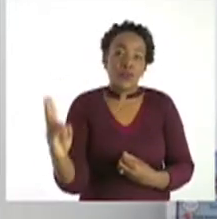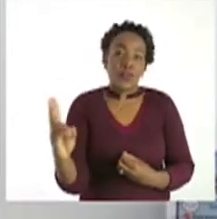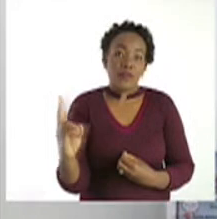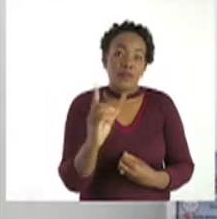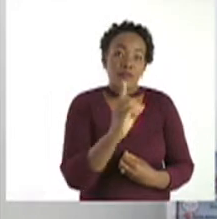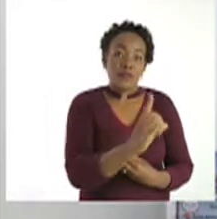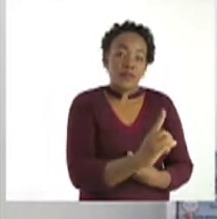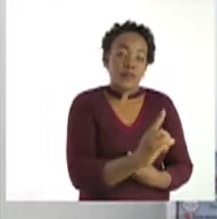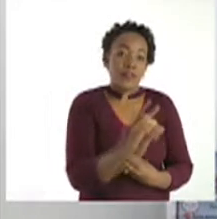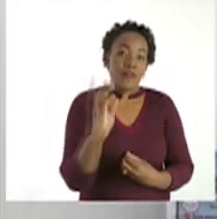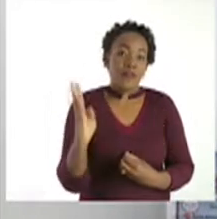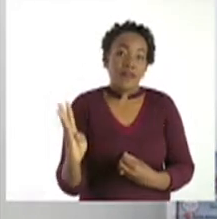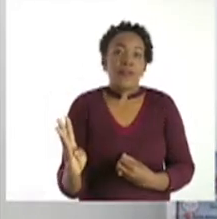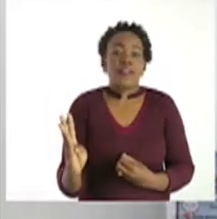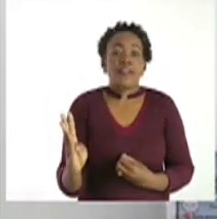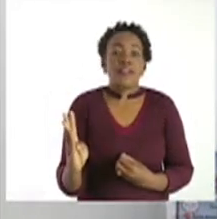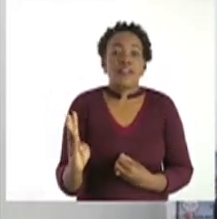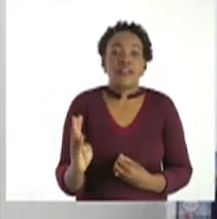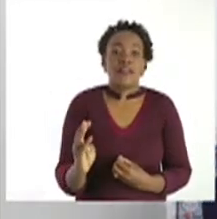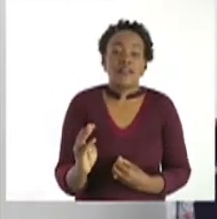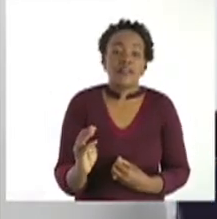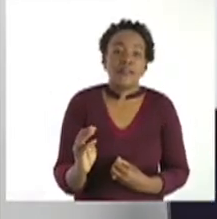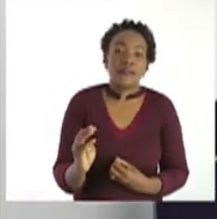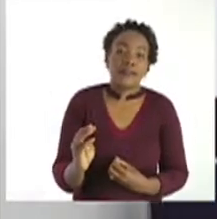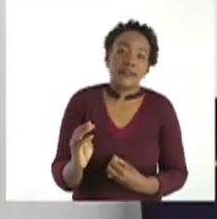13, 14.